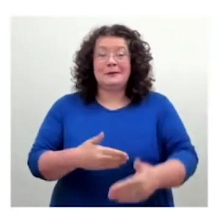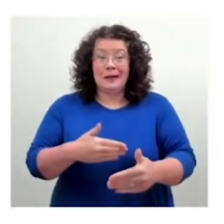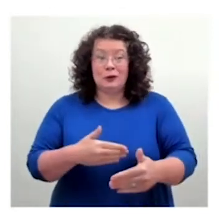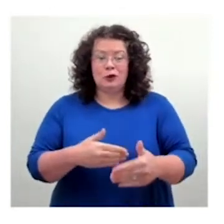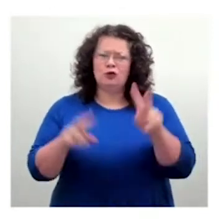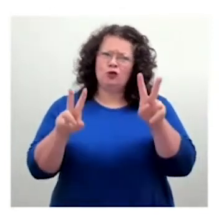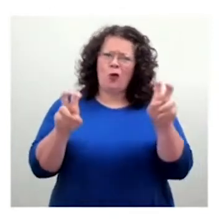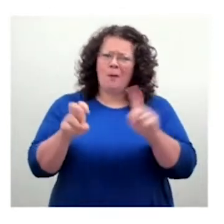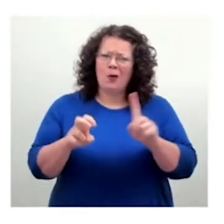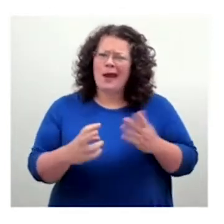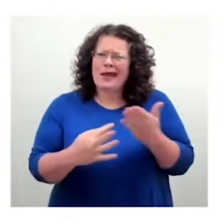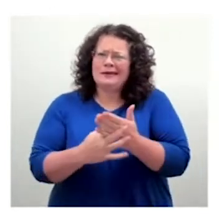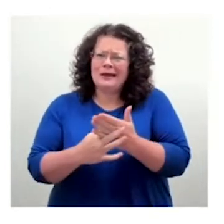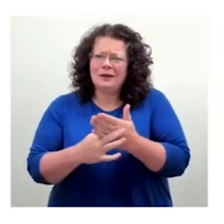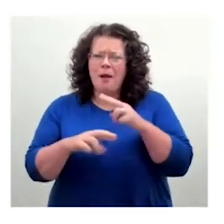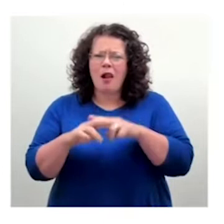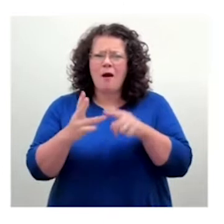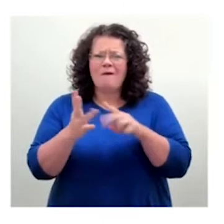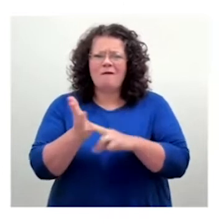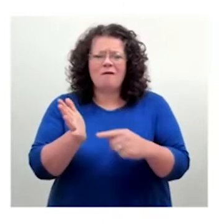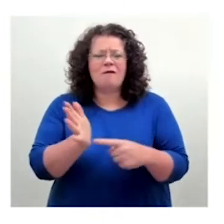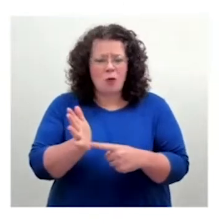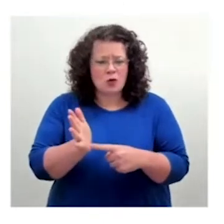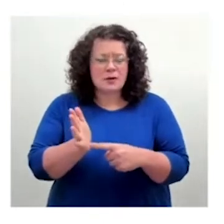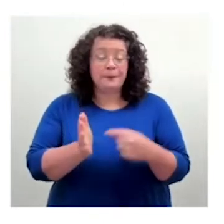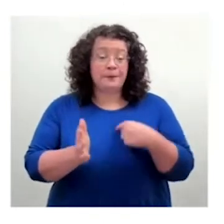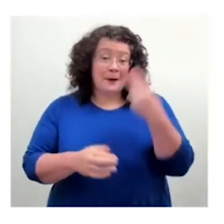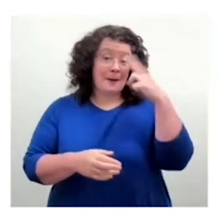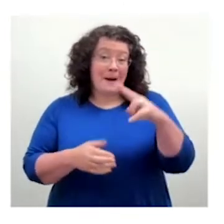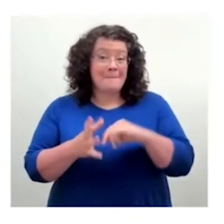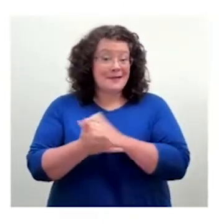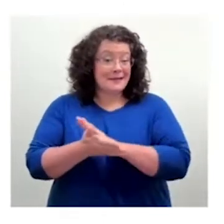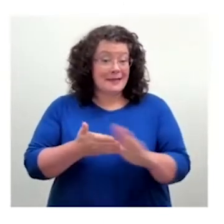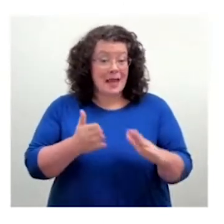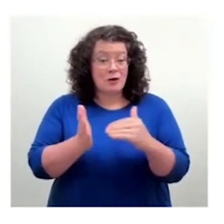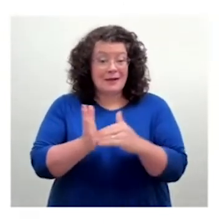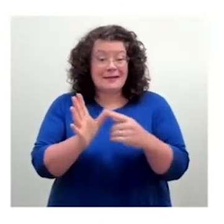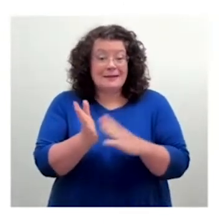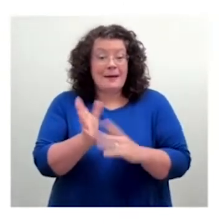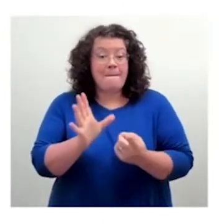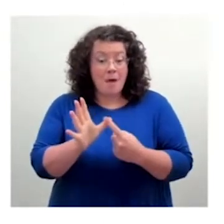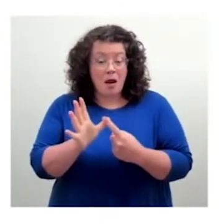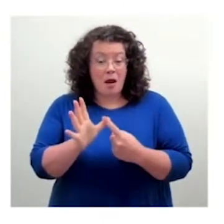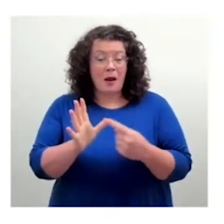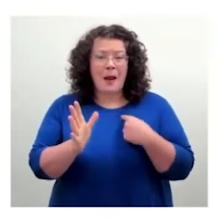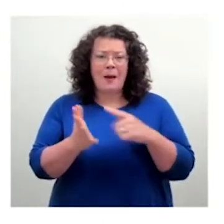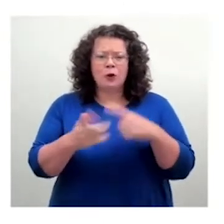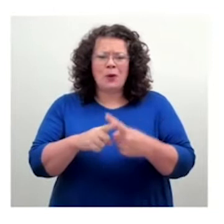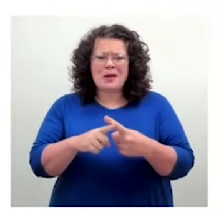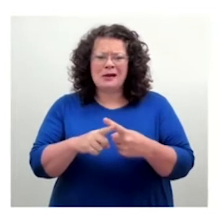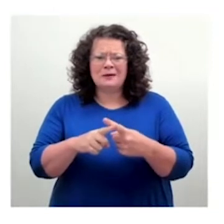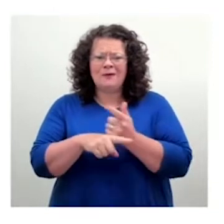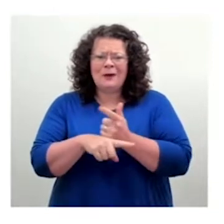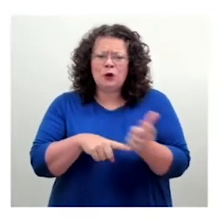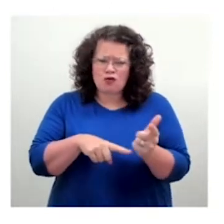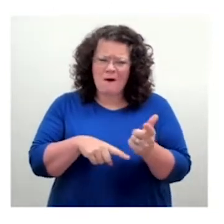the UX videography and design manager at Sony Professional. This is actually my fourth, I